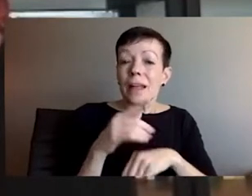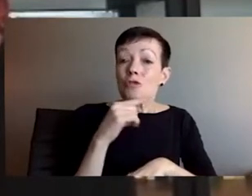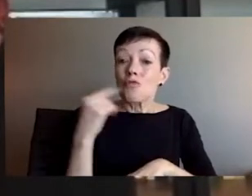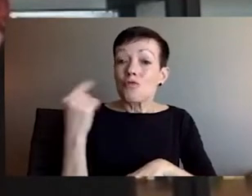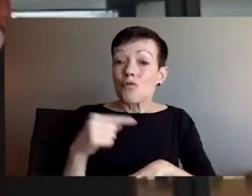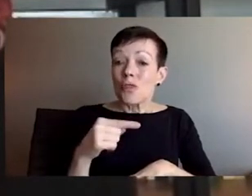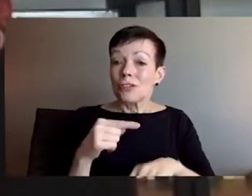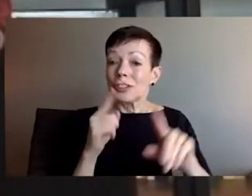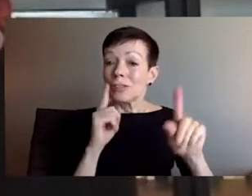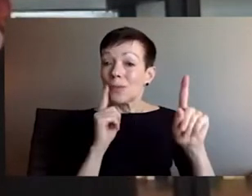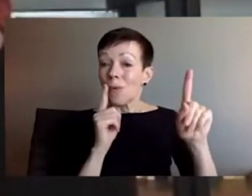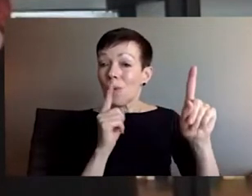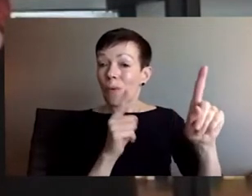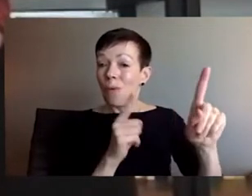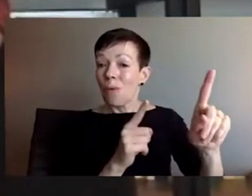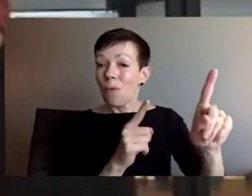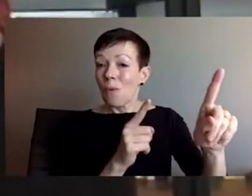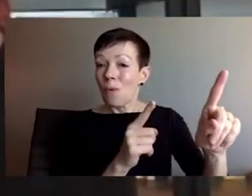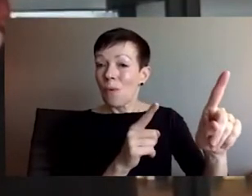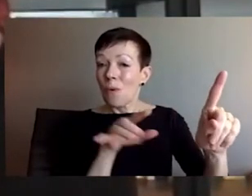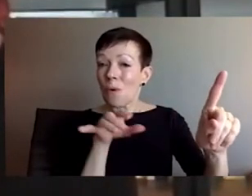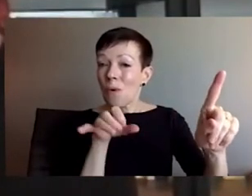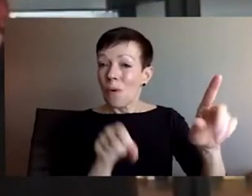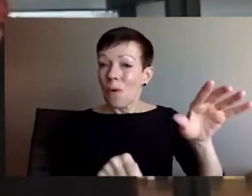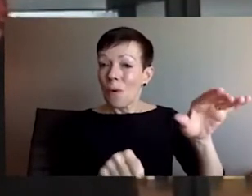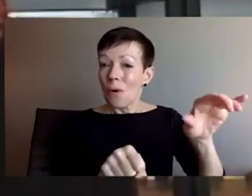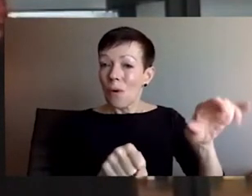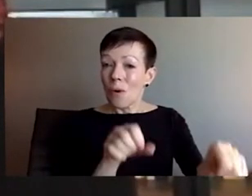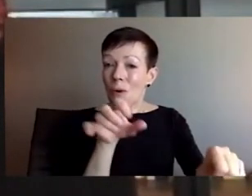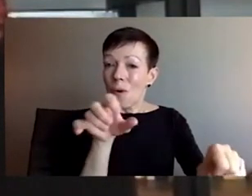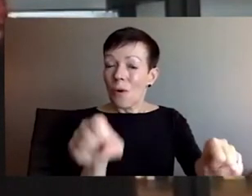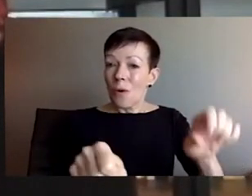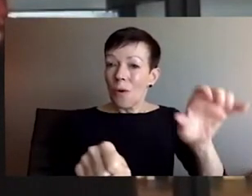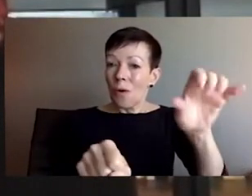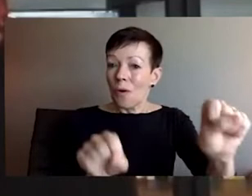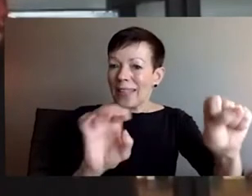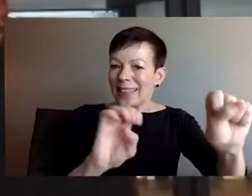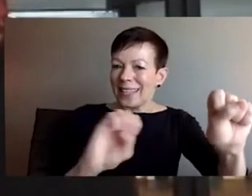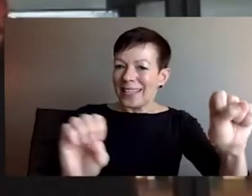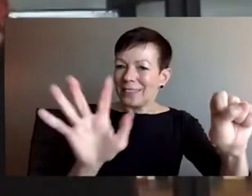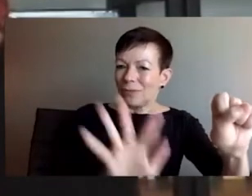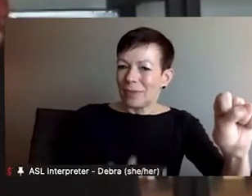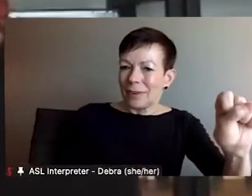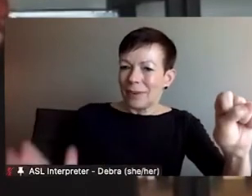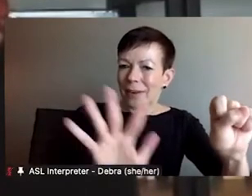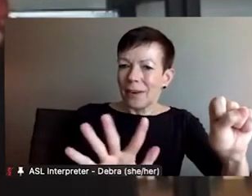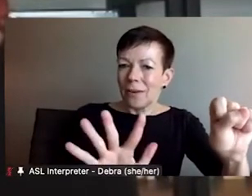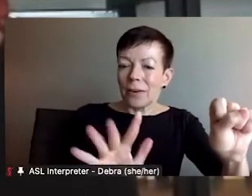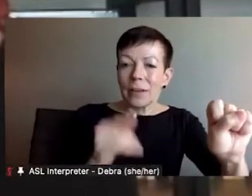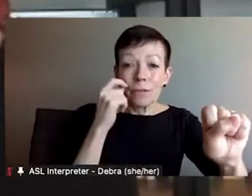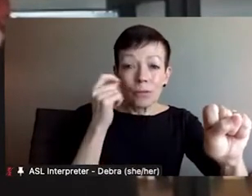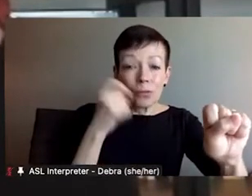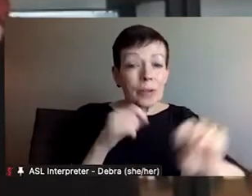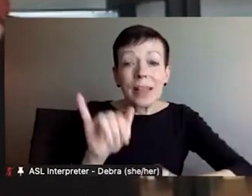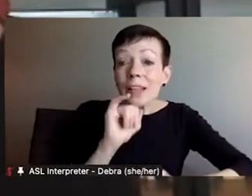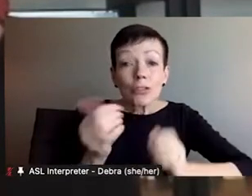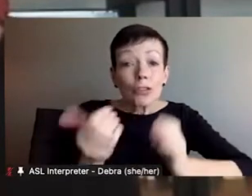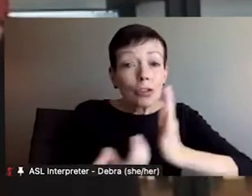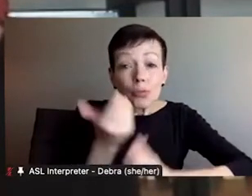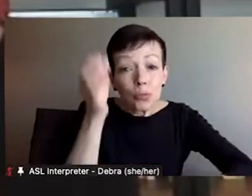in the narrative that he has, uh, that he has produced. But I would also add here by way of recent history that, um,